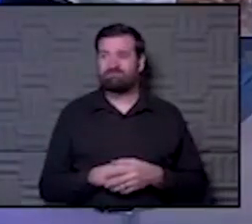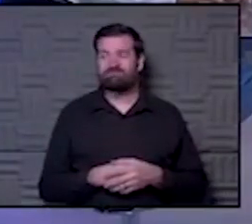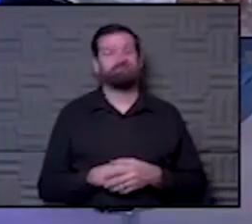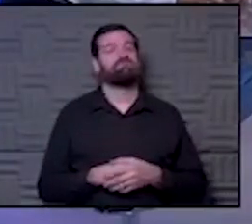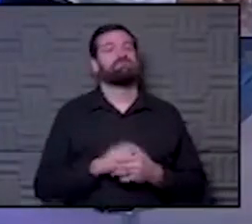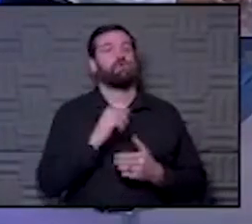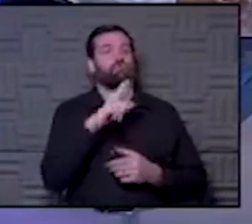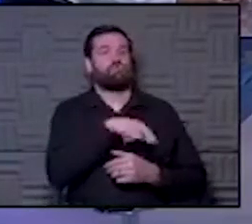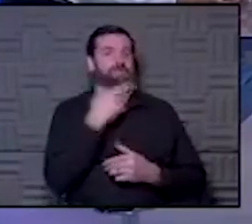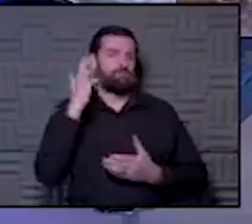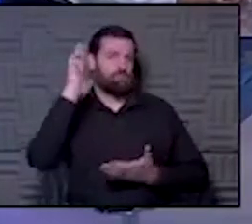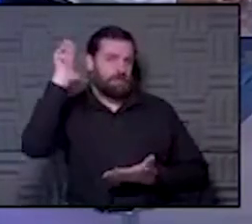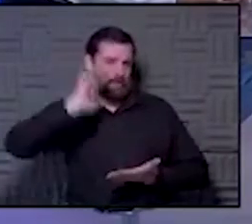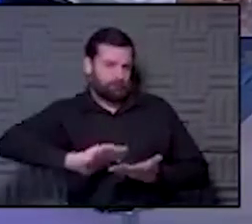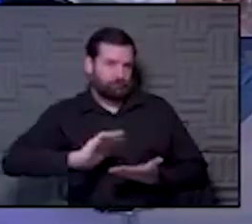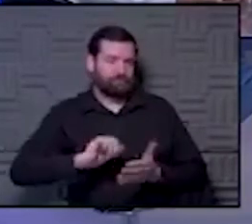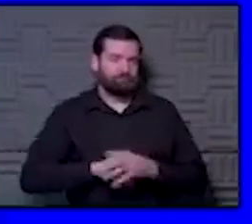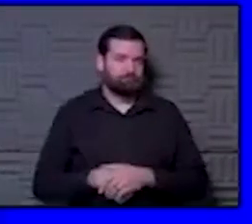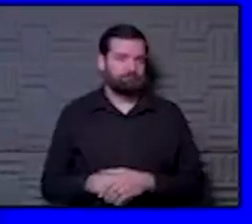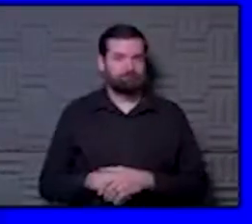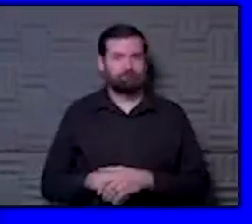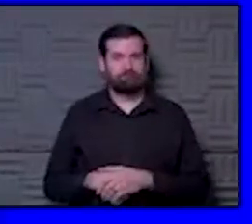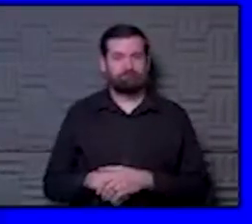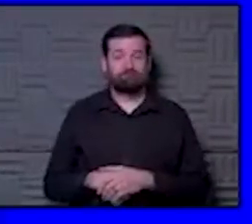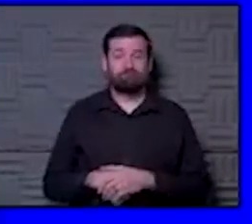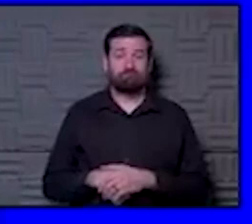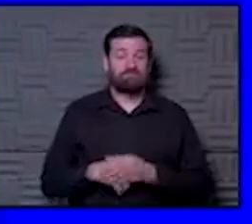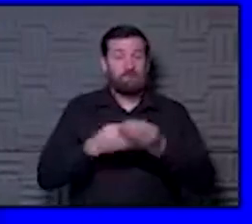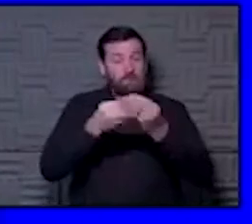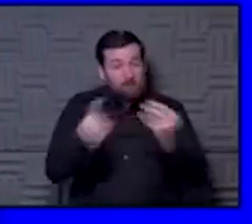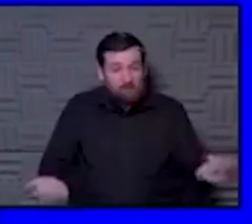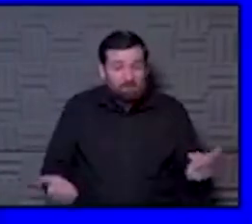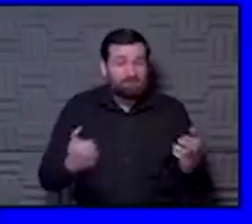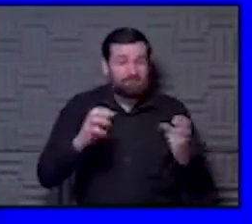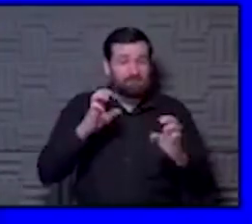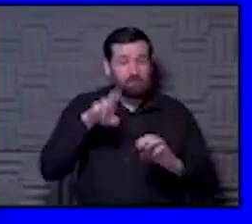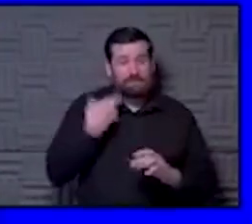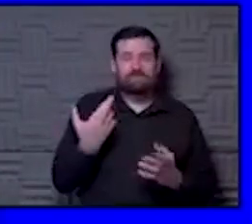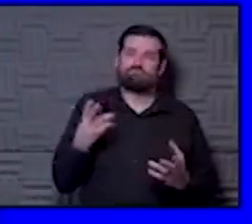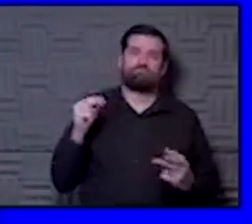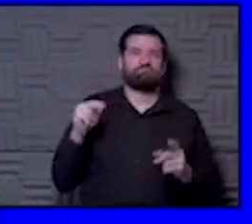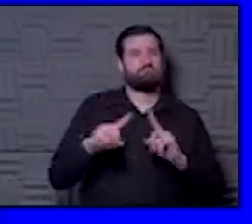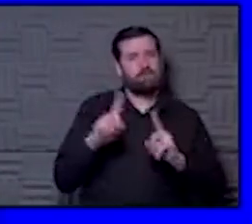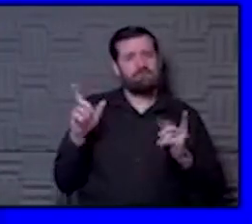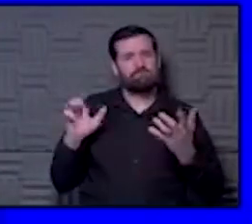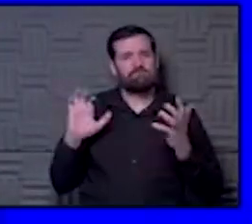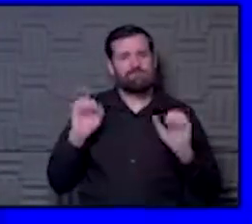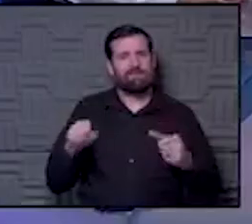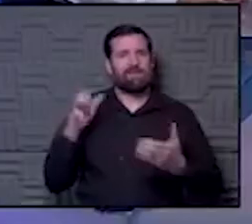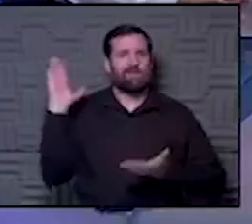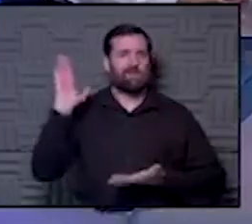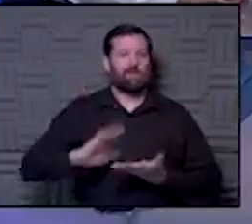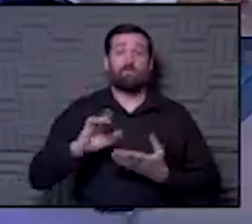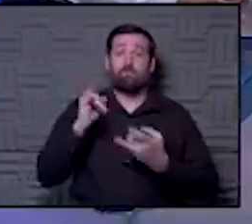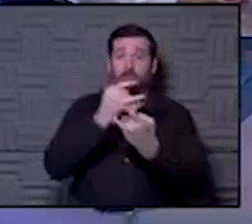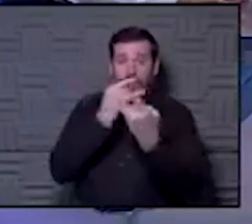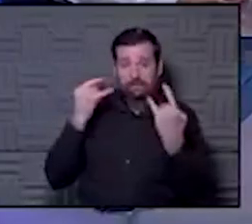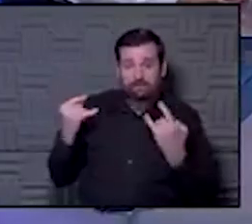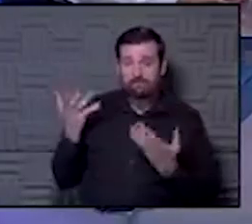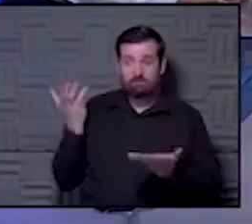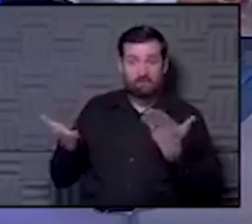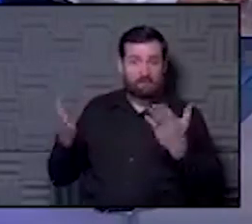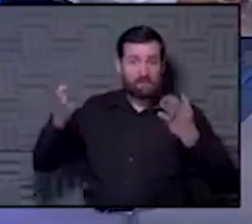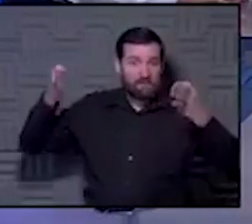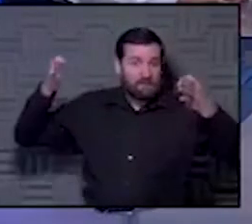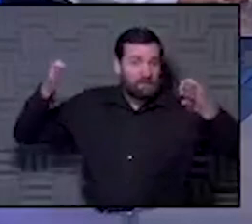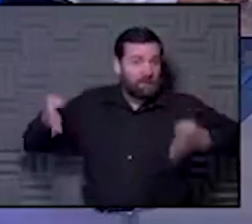about risk reduction and mitigation. It's never going to be elimination, but there are things you can do to help reduce that. Wear a mask, maybe open